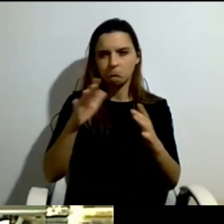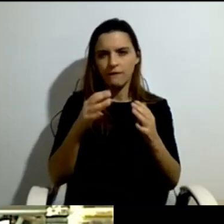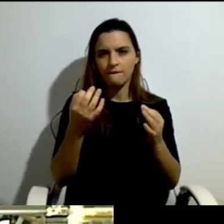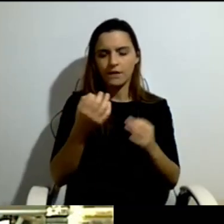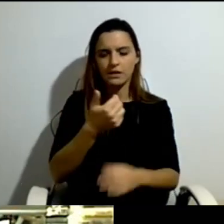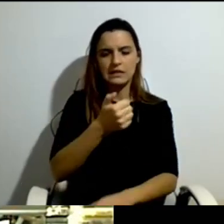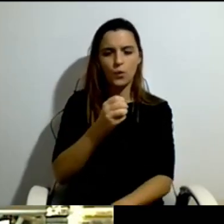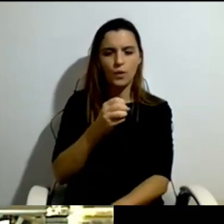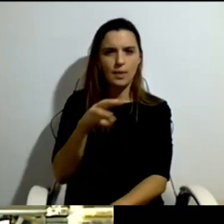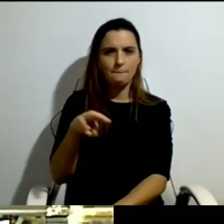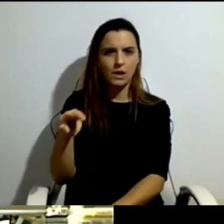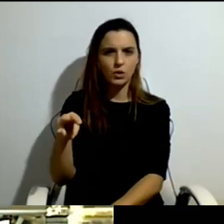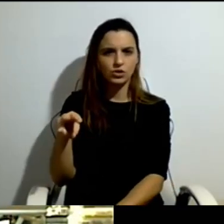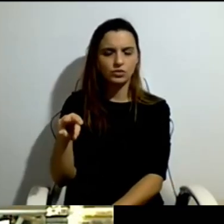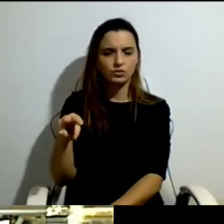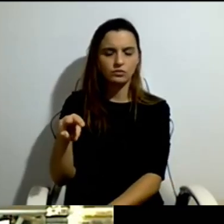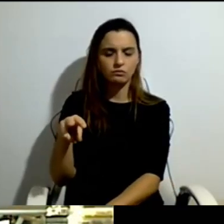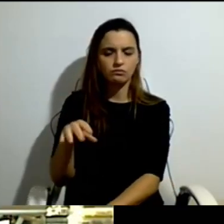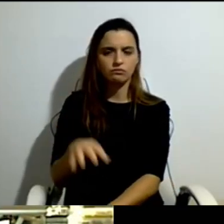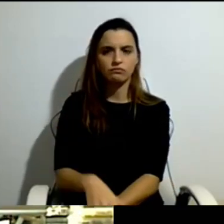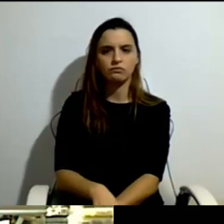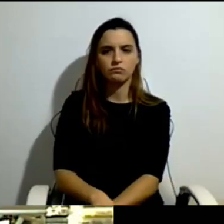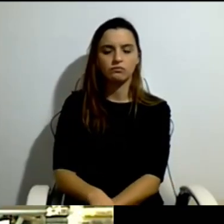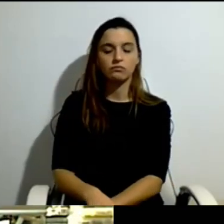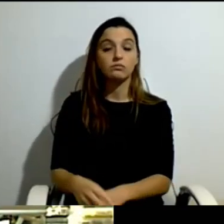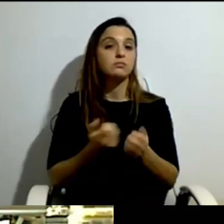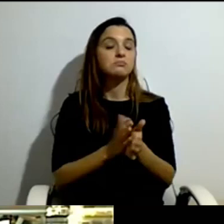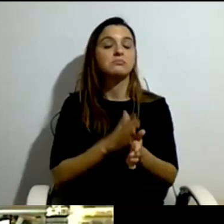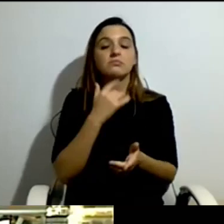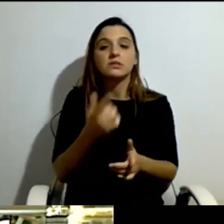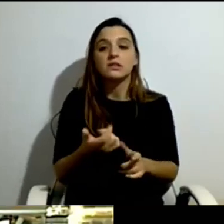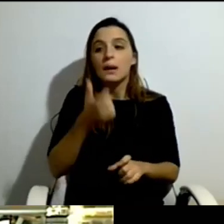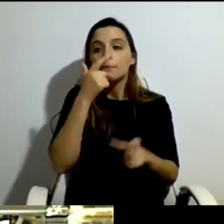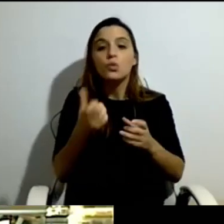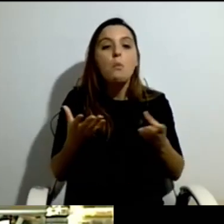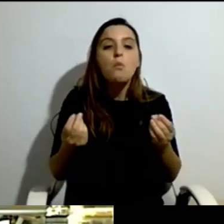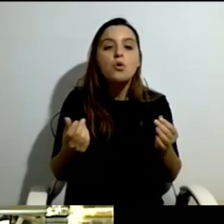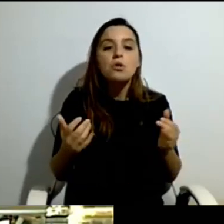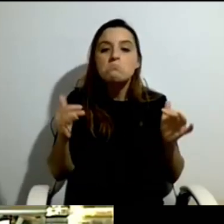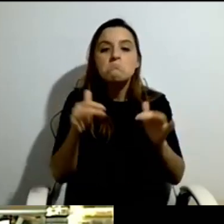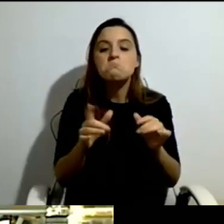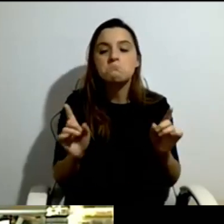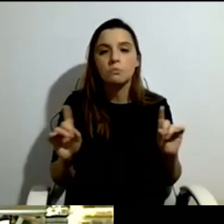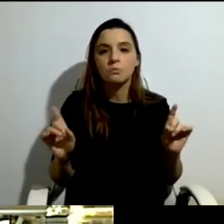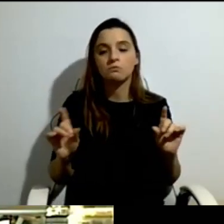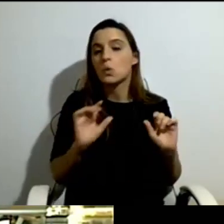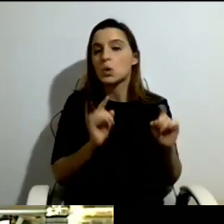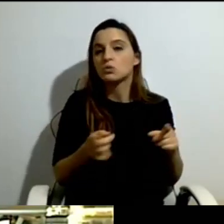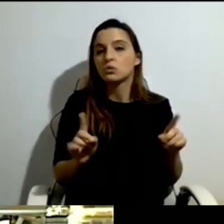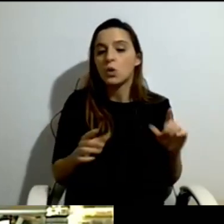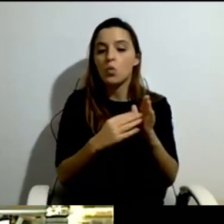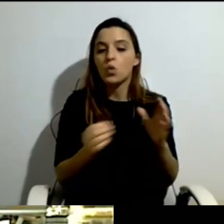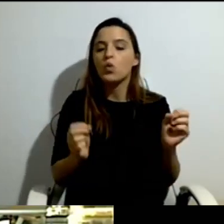there won't be that many people at the beginning. This is a new model. People need role models. People who lived in an